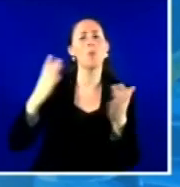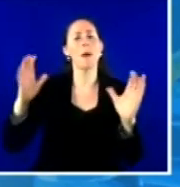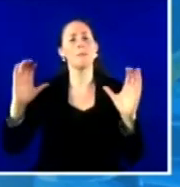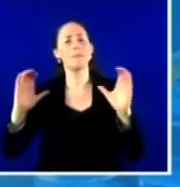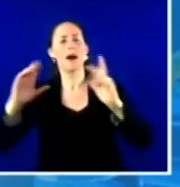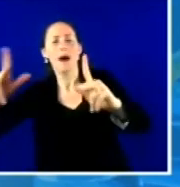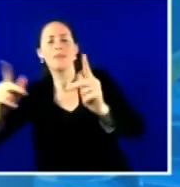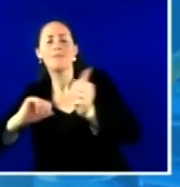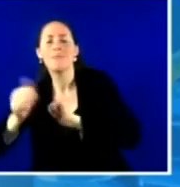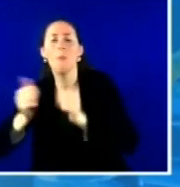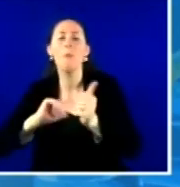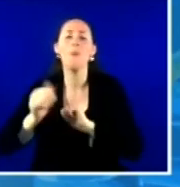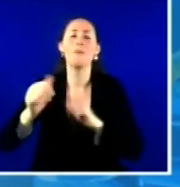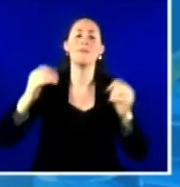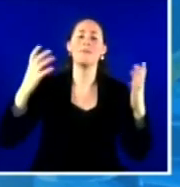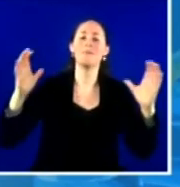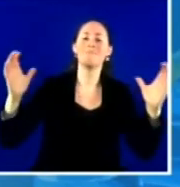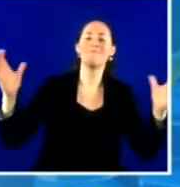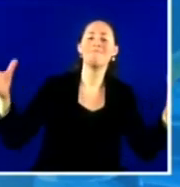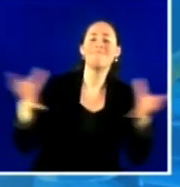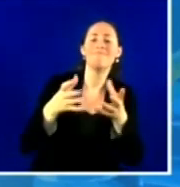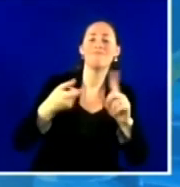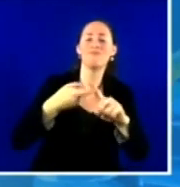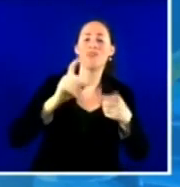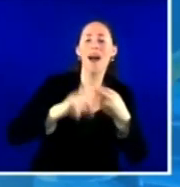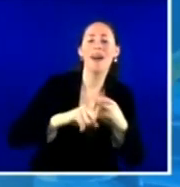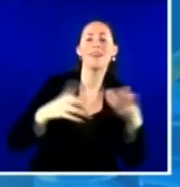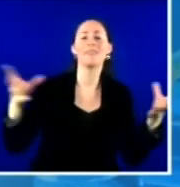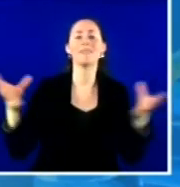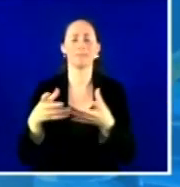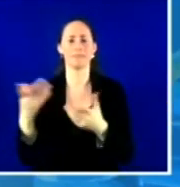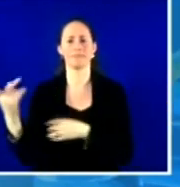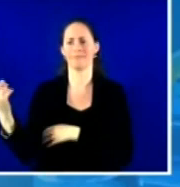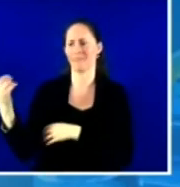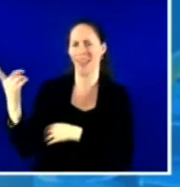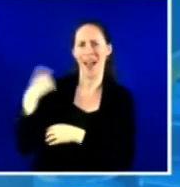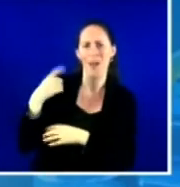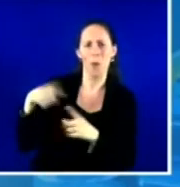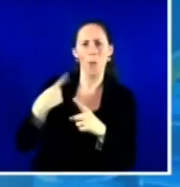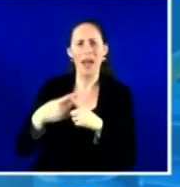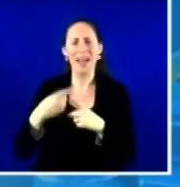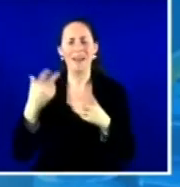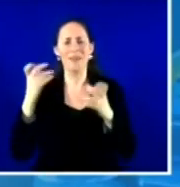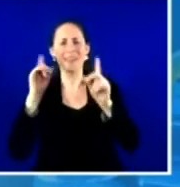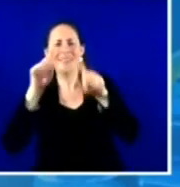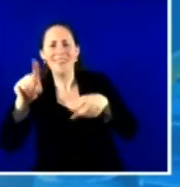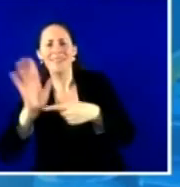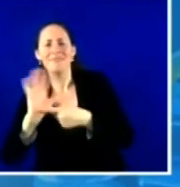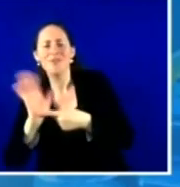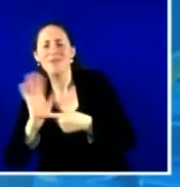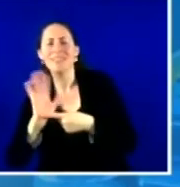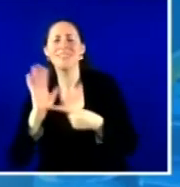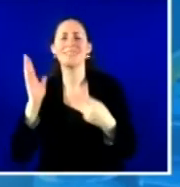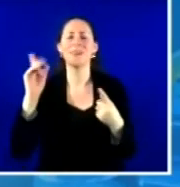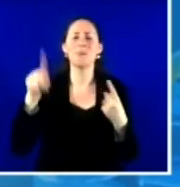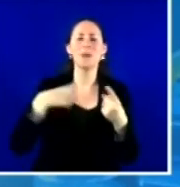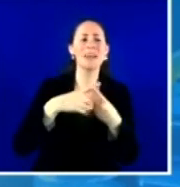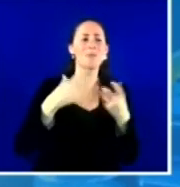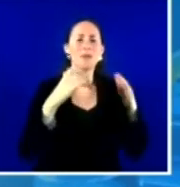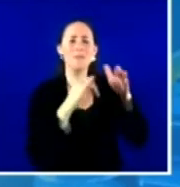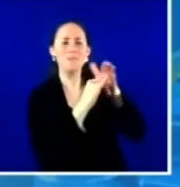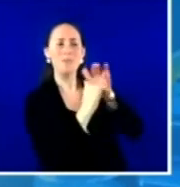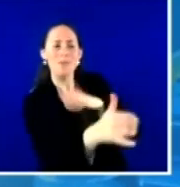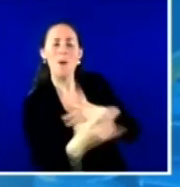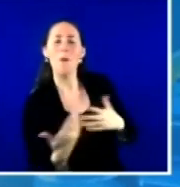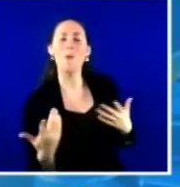the questions my daughter asks are, okay, mom, can we go to a movie theater now? Um, can, can we take, you know, can I go on the Metro? Can we, you know, so a lot of